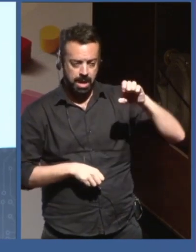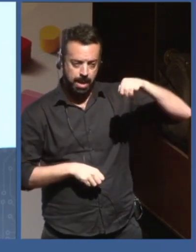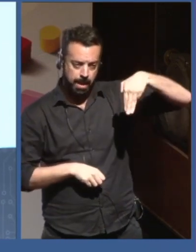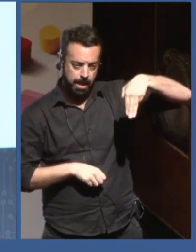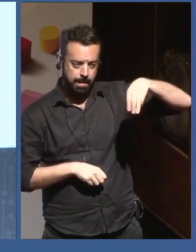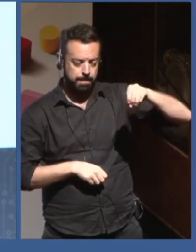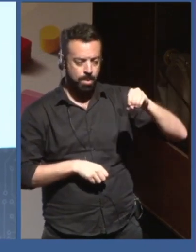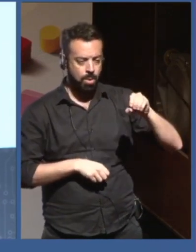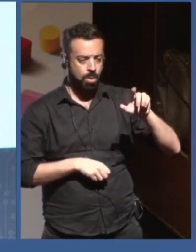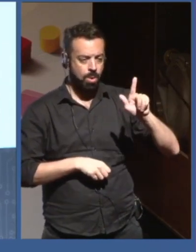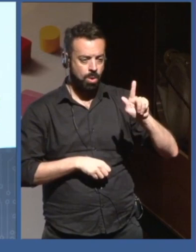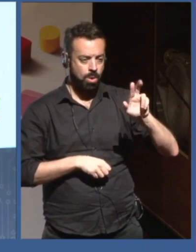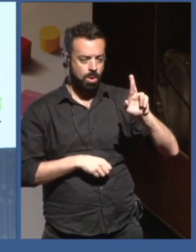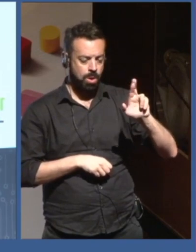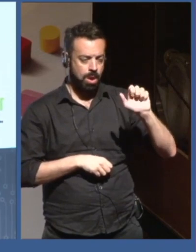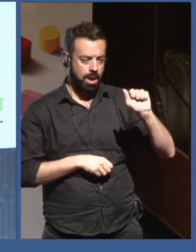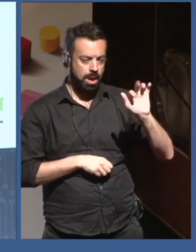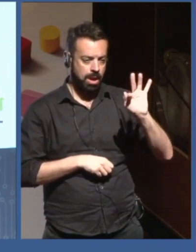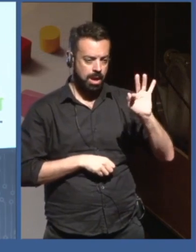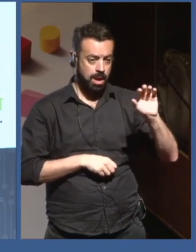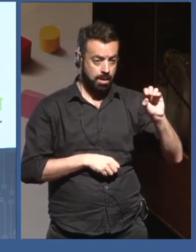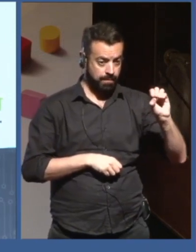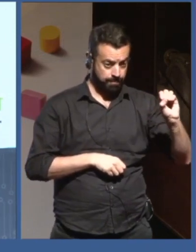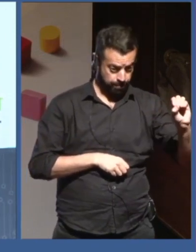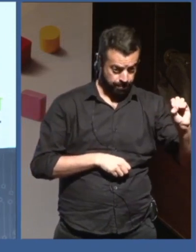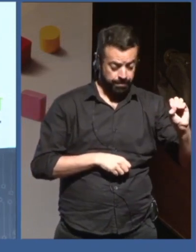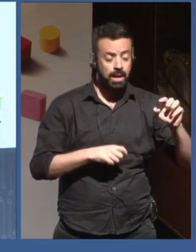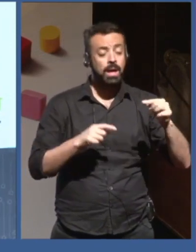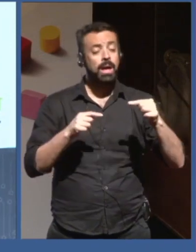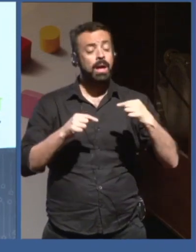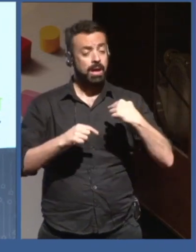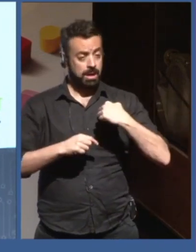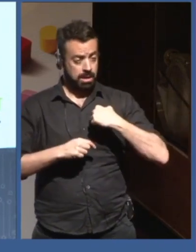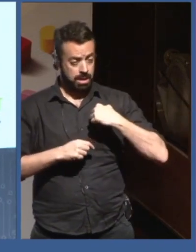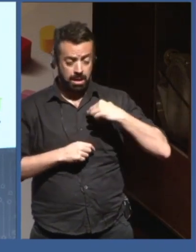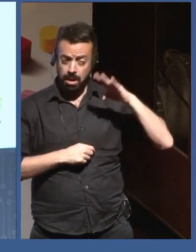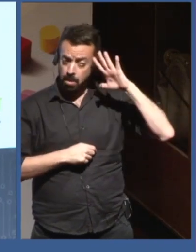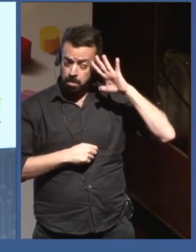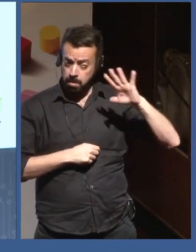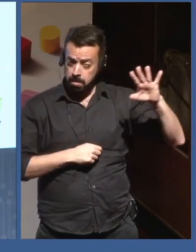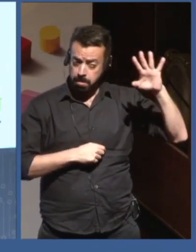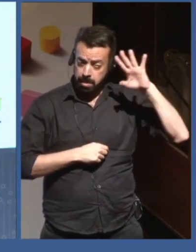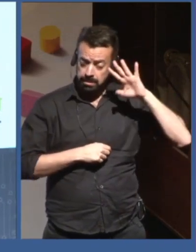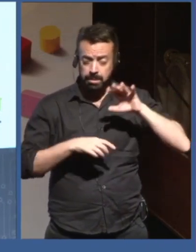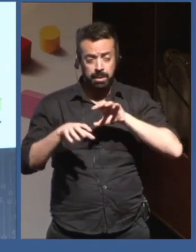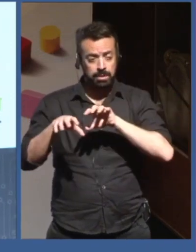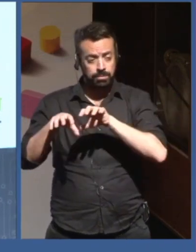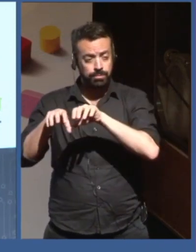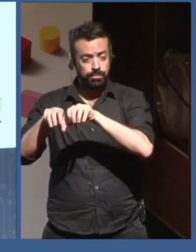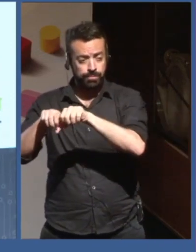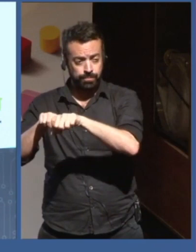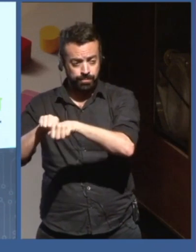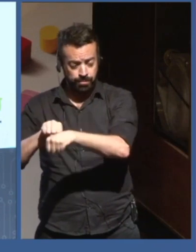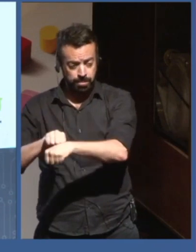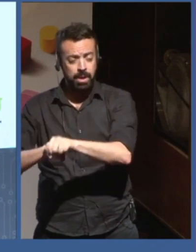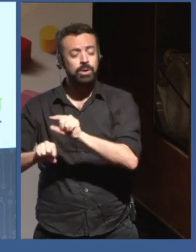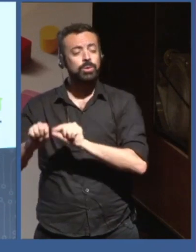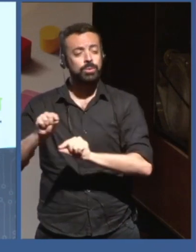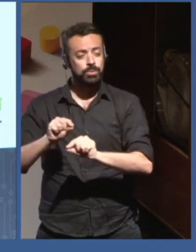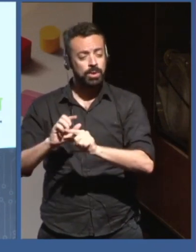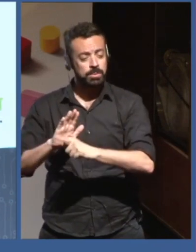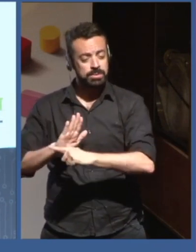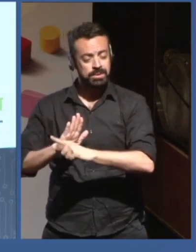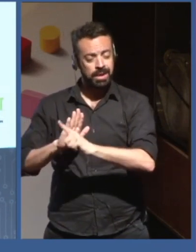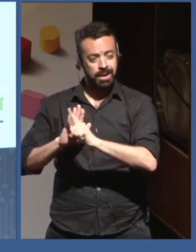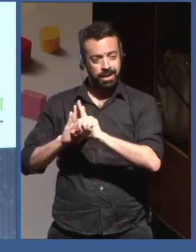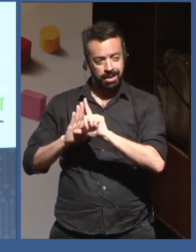and thinking is sort of, yeah, informed by my background as a demographer, especially the fact that I like to think